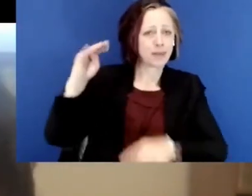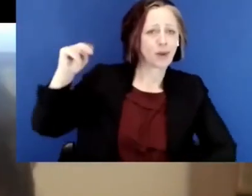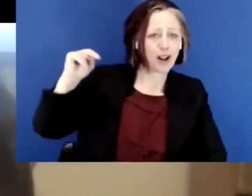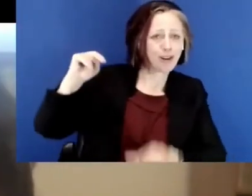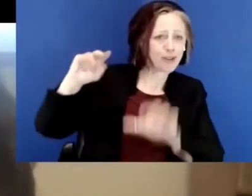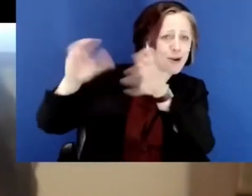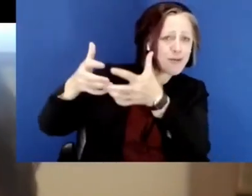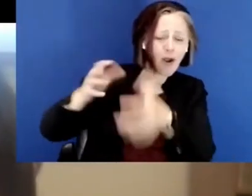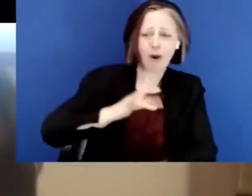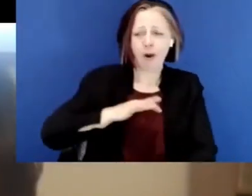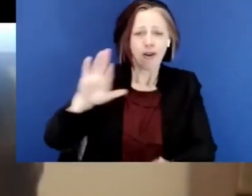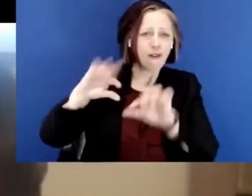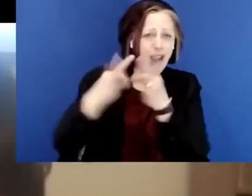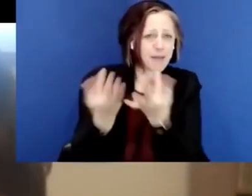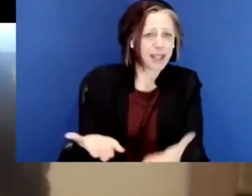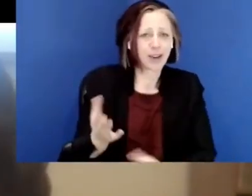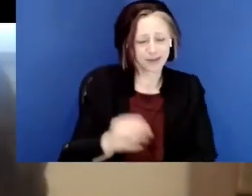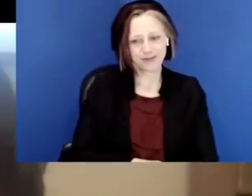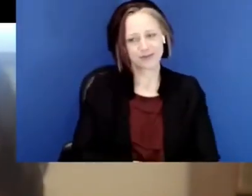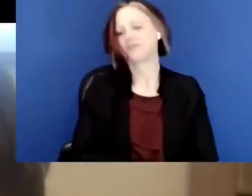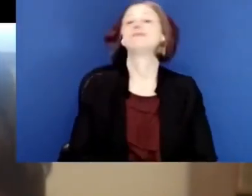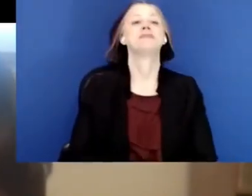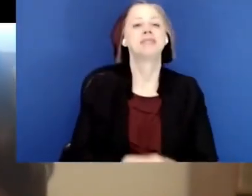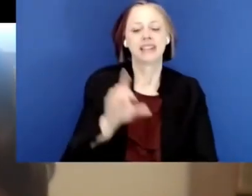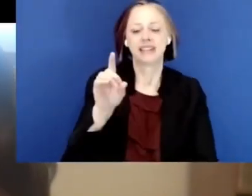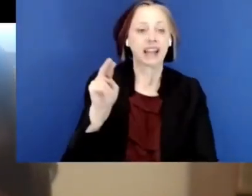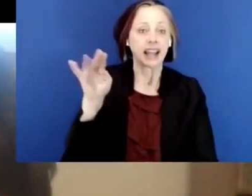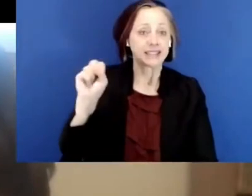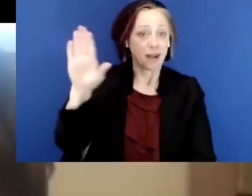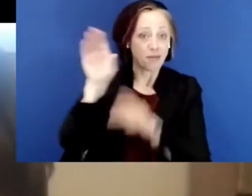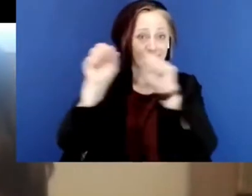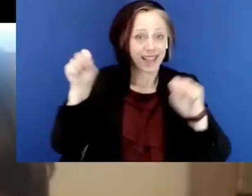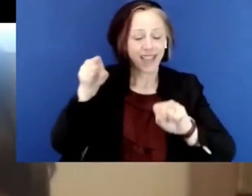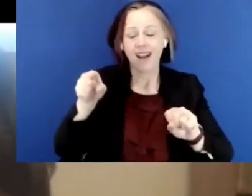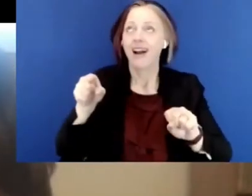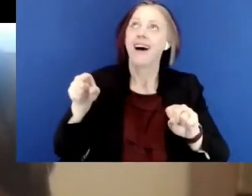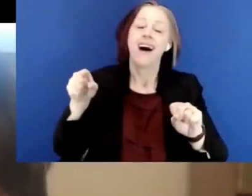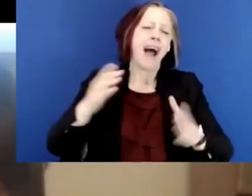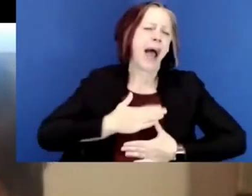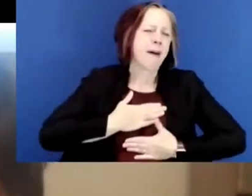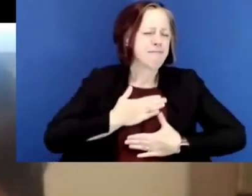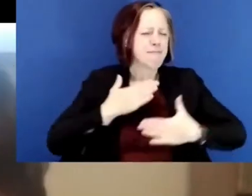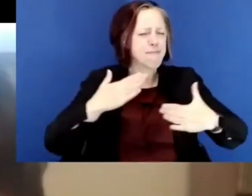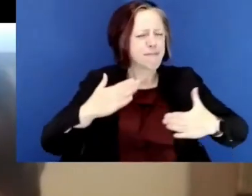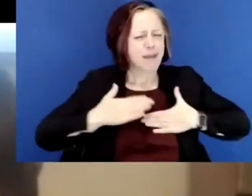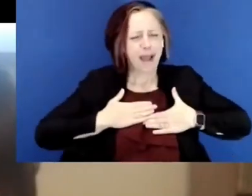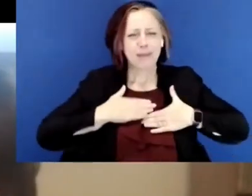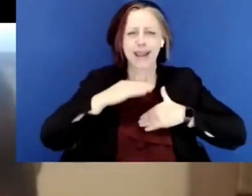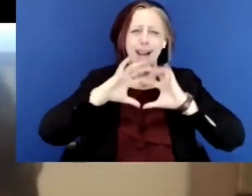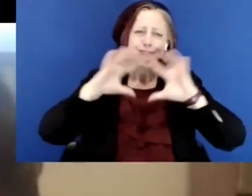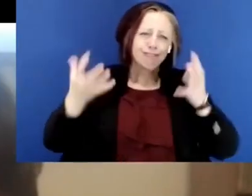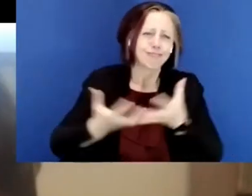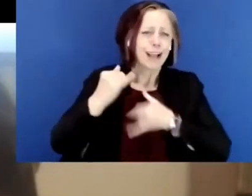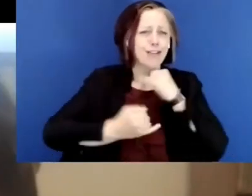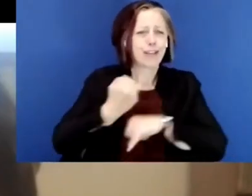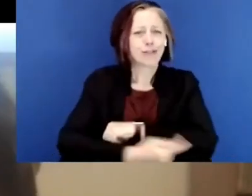shout out to my Education Minnesota, uh, family here, and Denise Beck, uh, their president, uh, happy, happy,